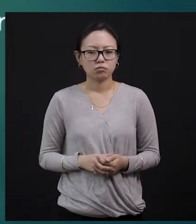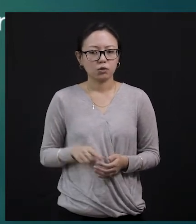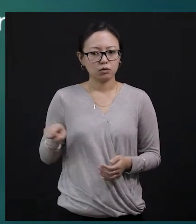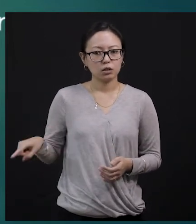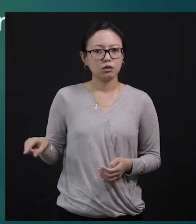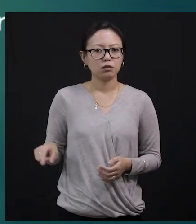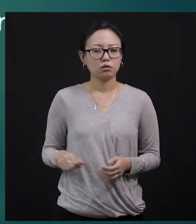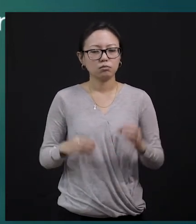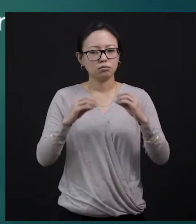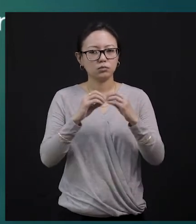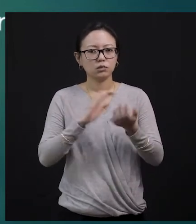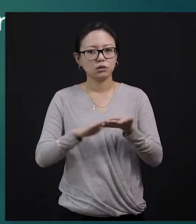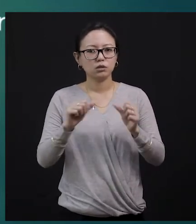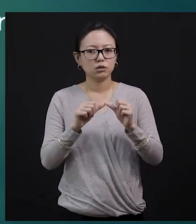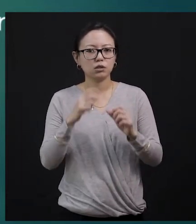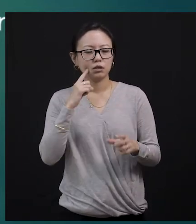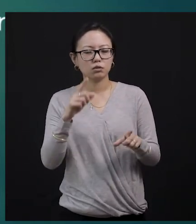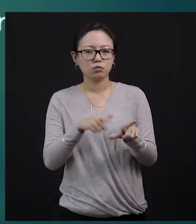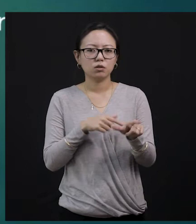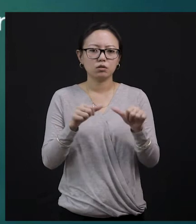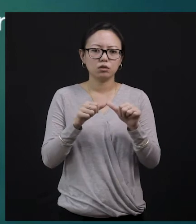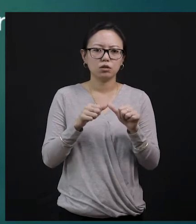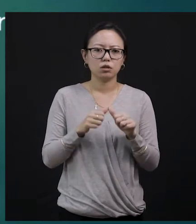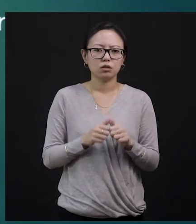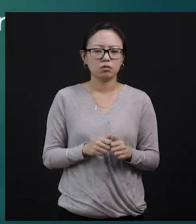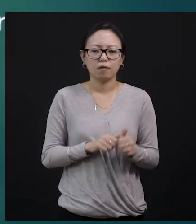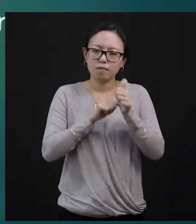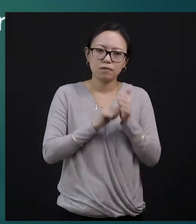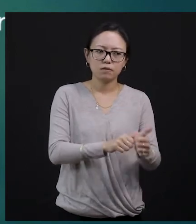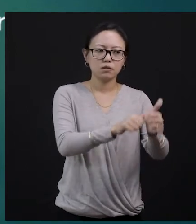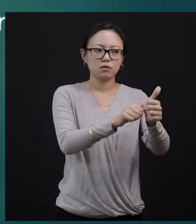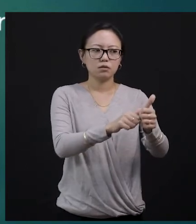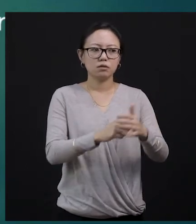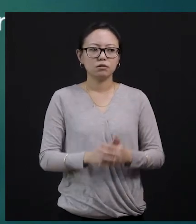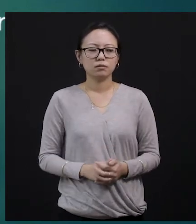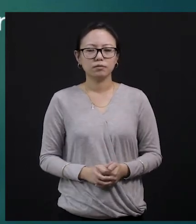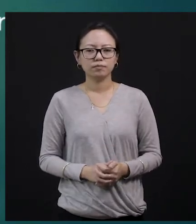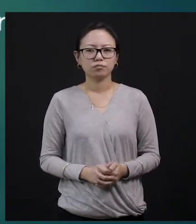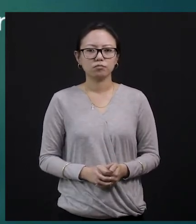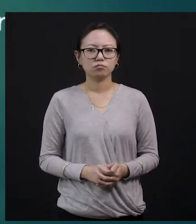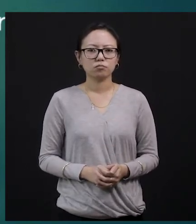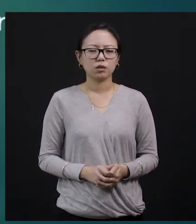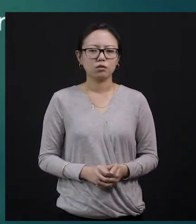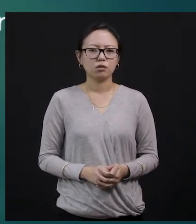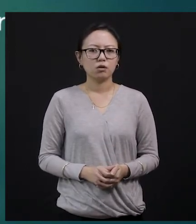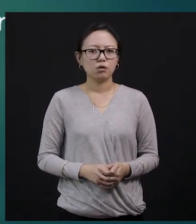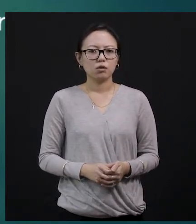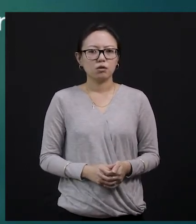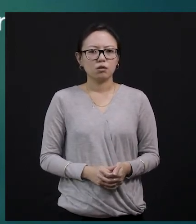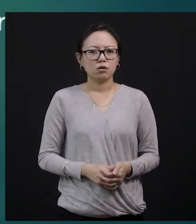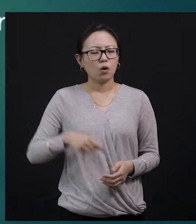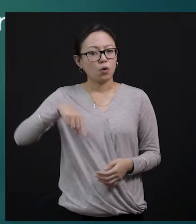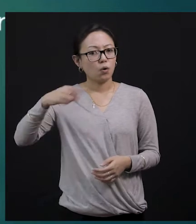do we do? We don't just go around as we wish, isn't it? And you can also learn something from here. You should always follow the